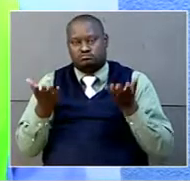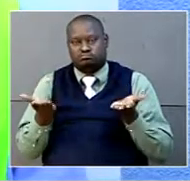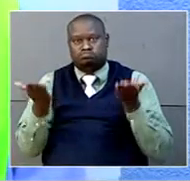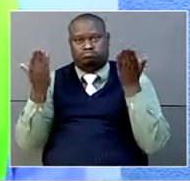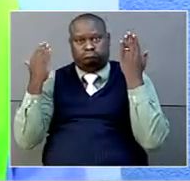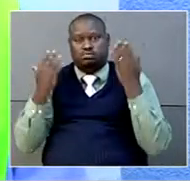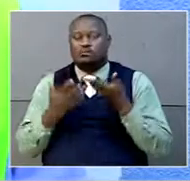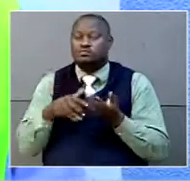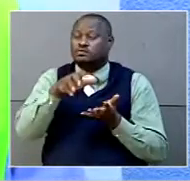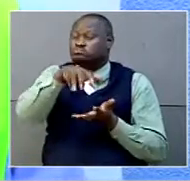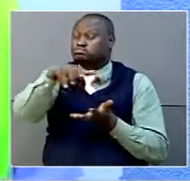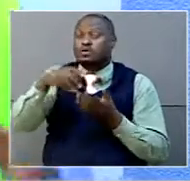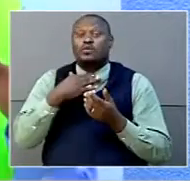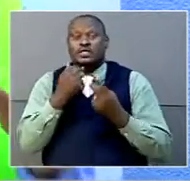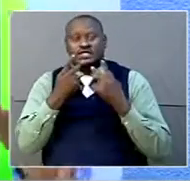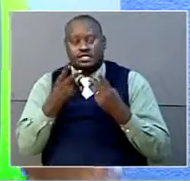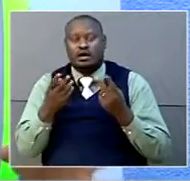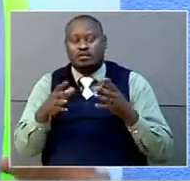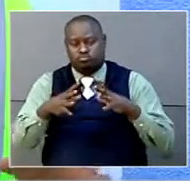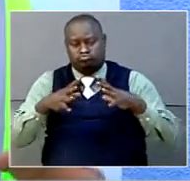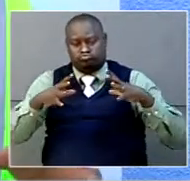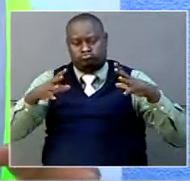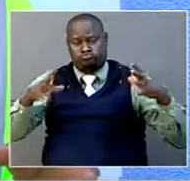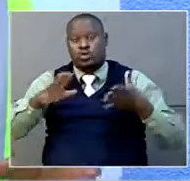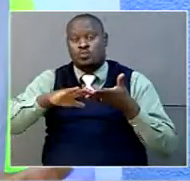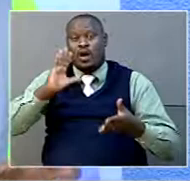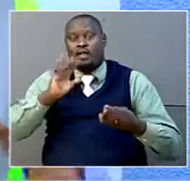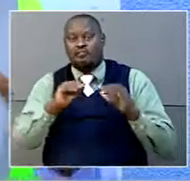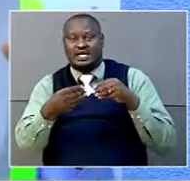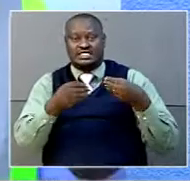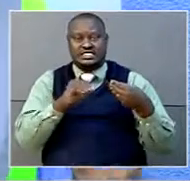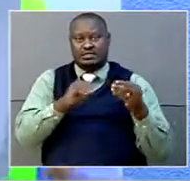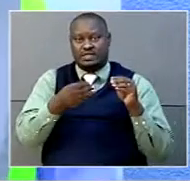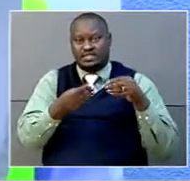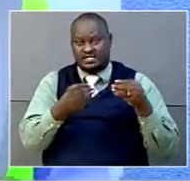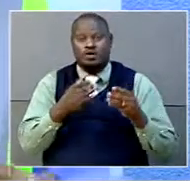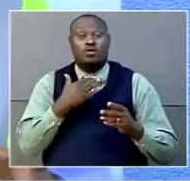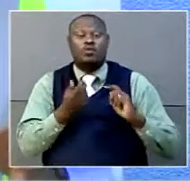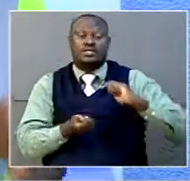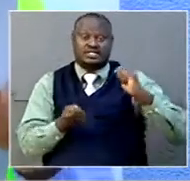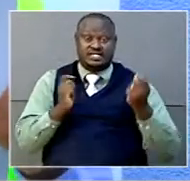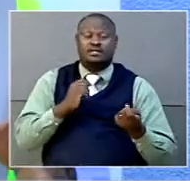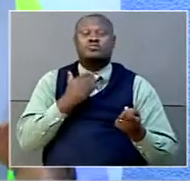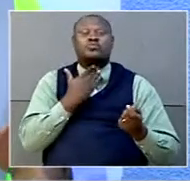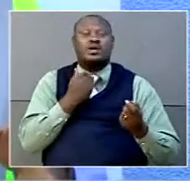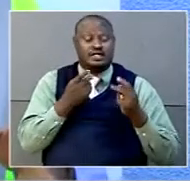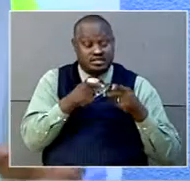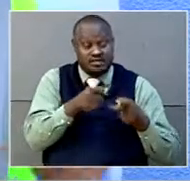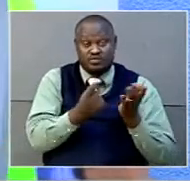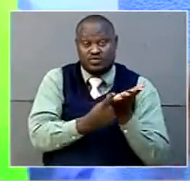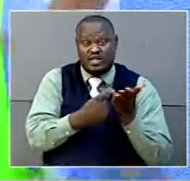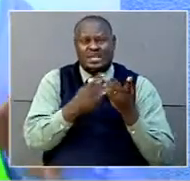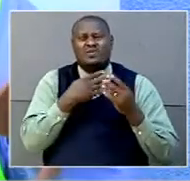and we are looking at increasing the number of skips specifically for plastics. One of the things that we want to change in Uganda is for people not to